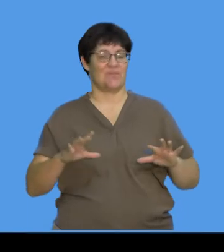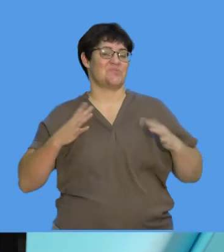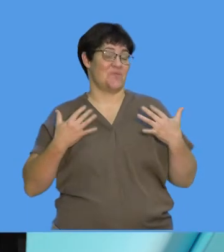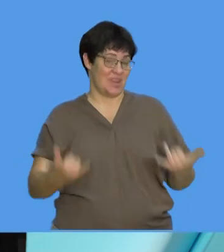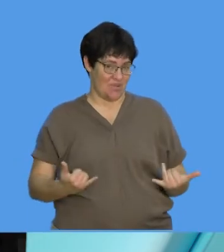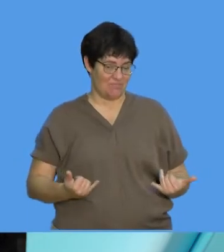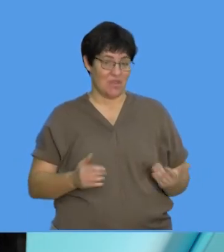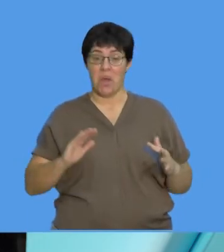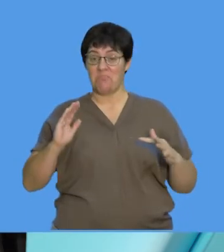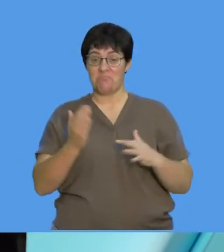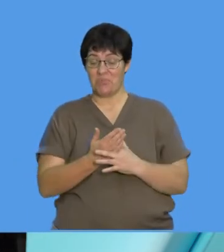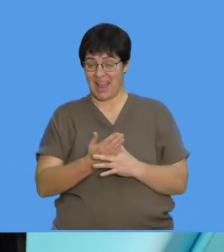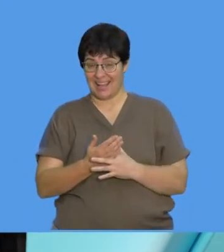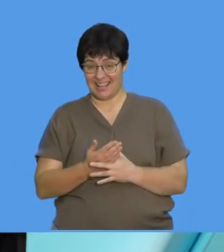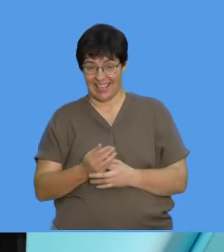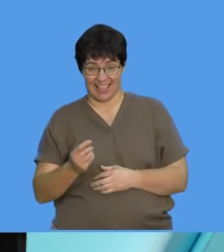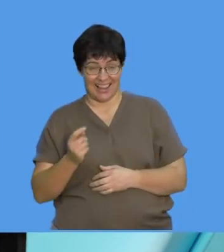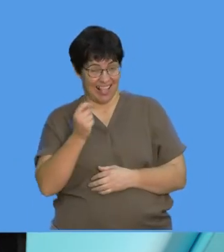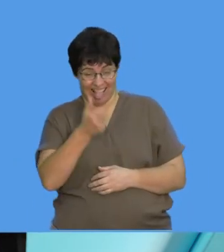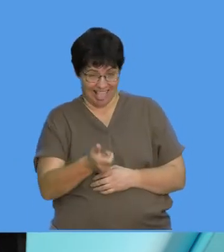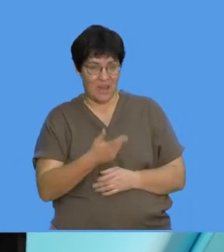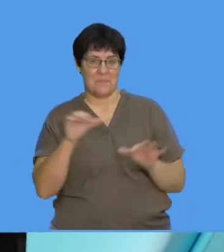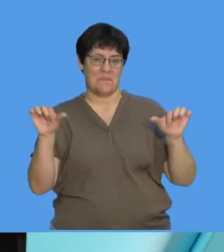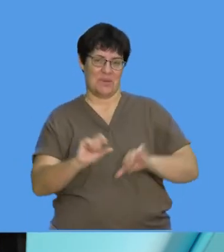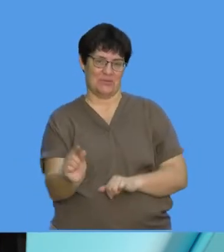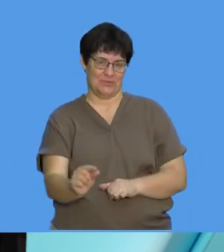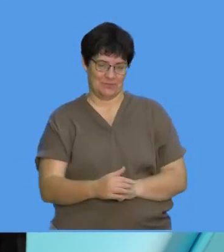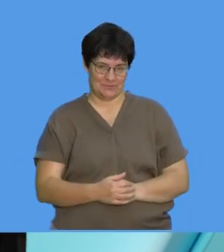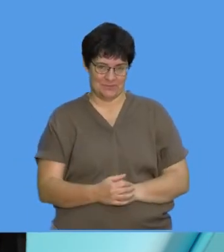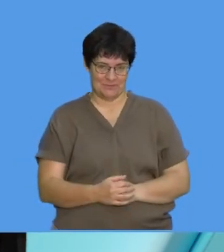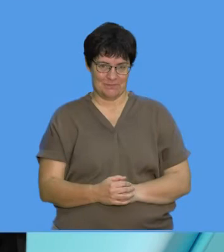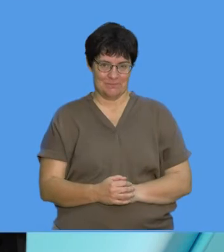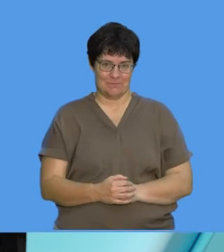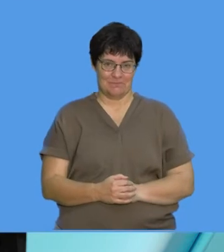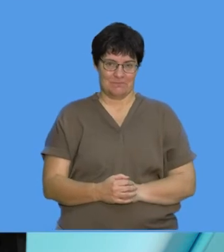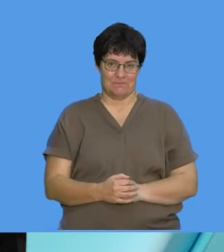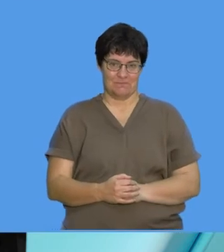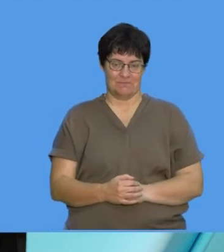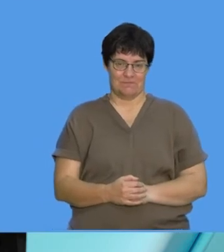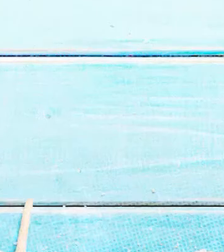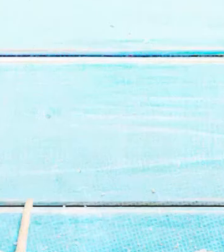Okay, guys, that's all for now. We're going to have a small little break, and we'll be right back.